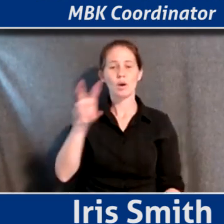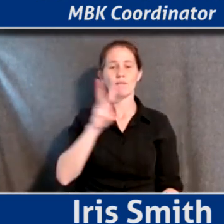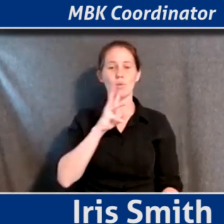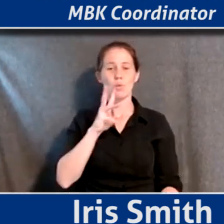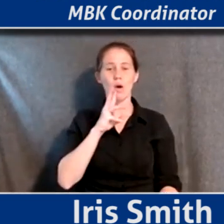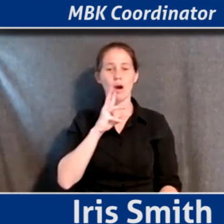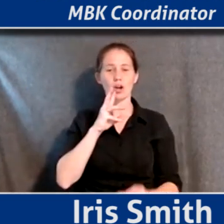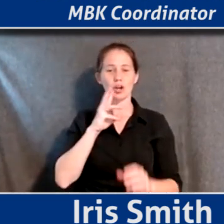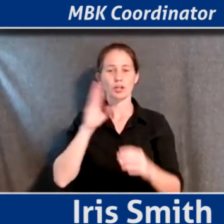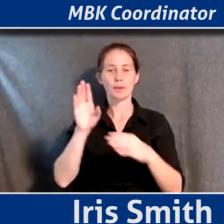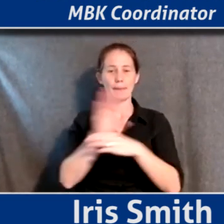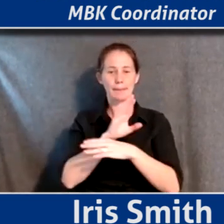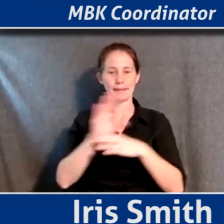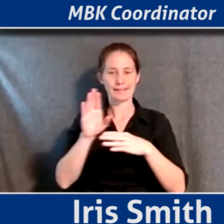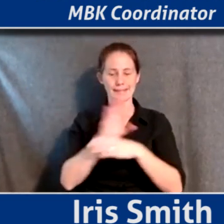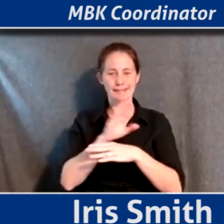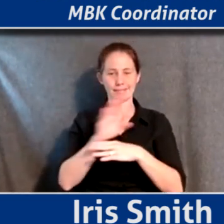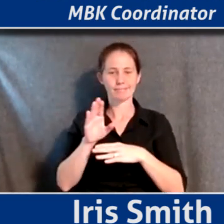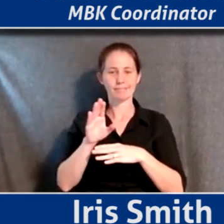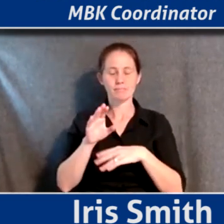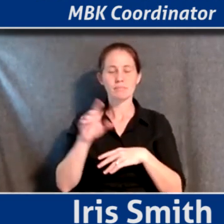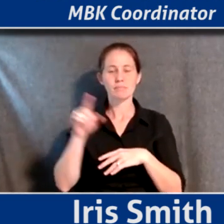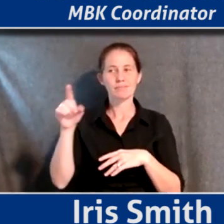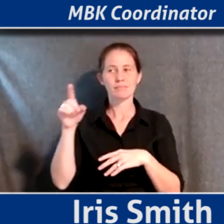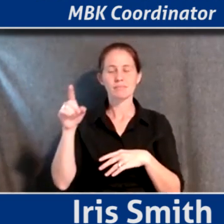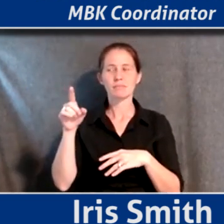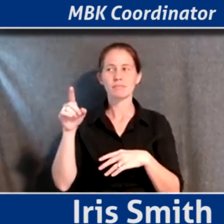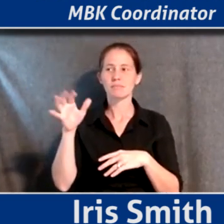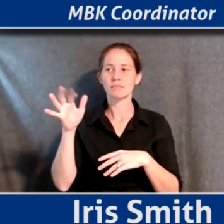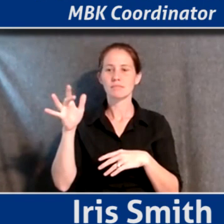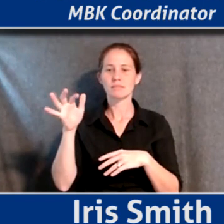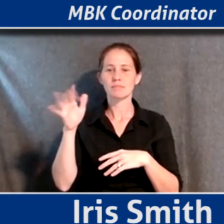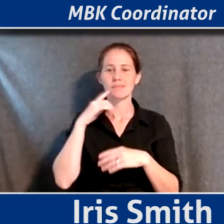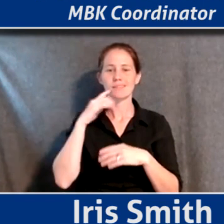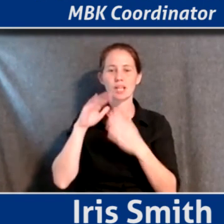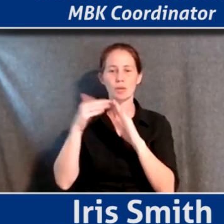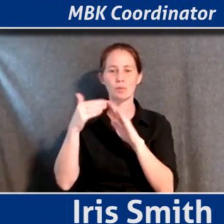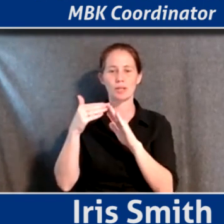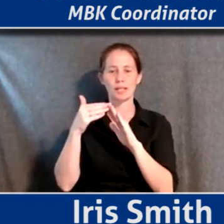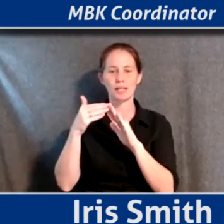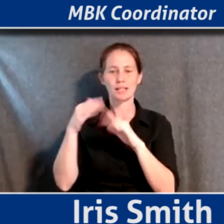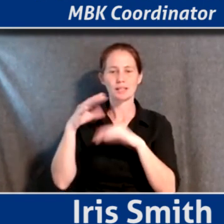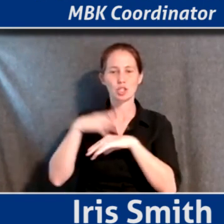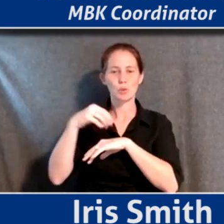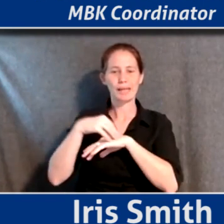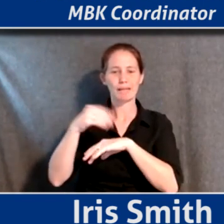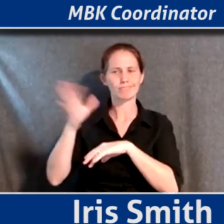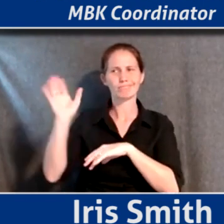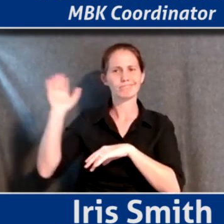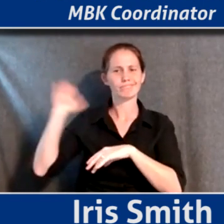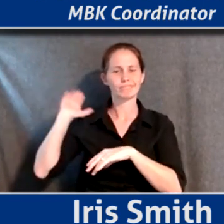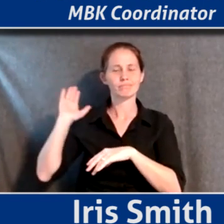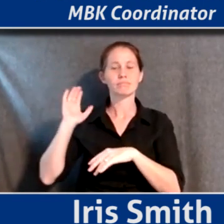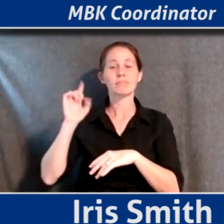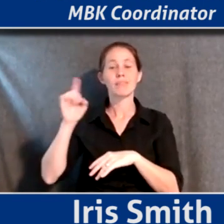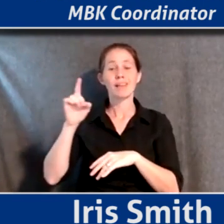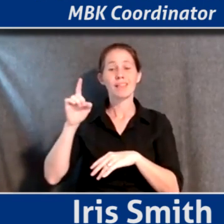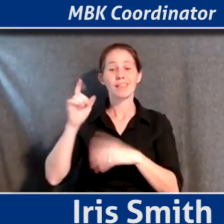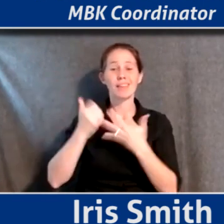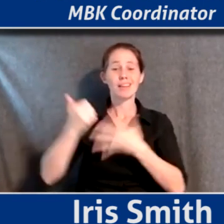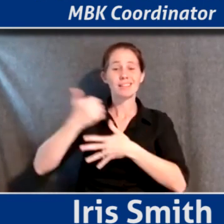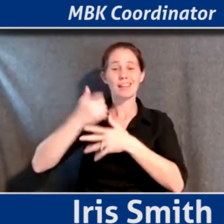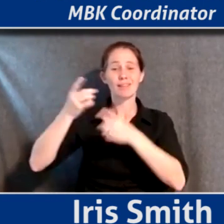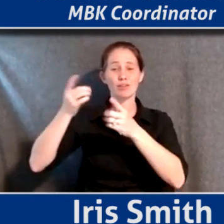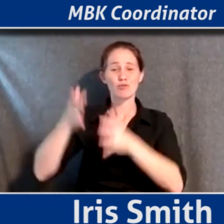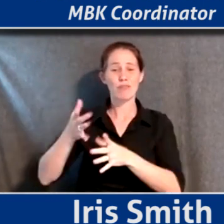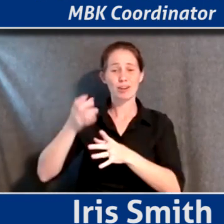or a district heating plant in a community in Sweden a while back, and the executive director